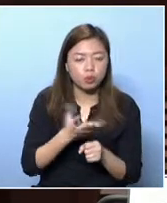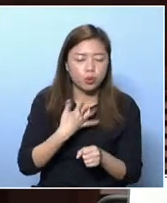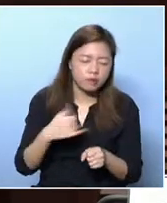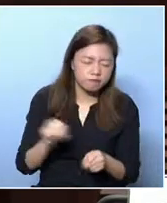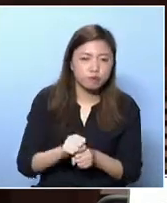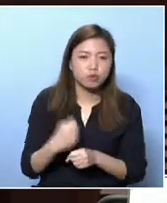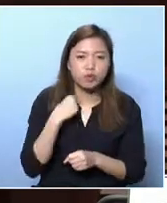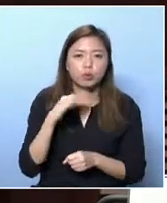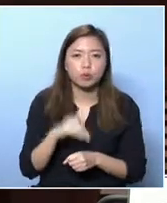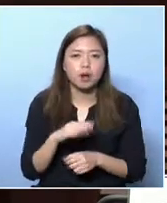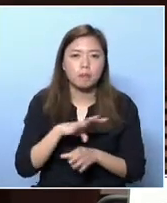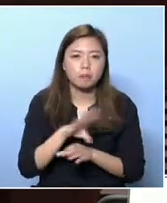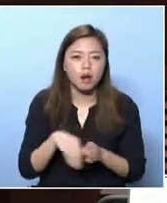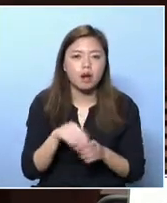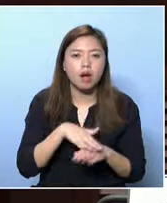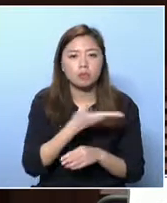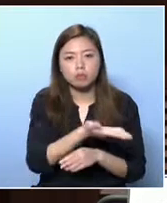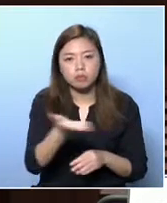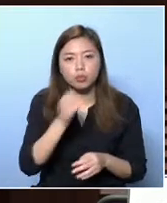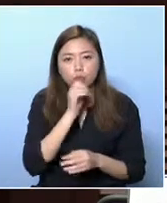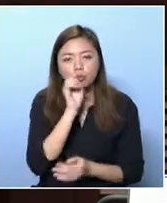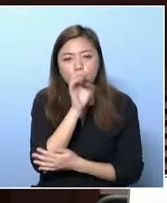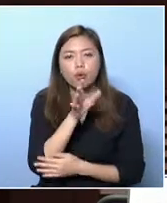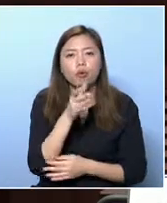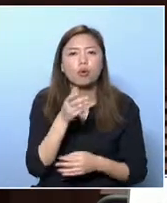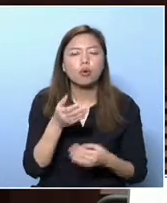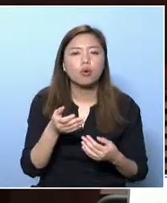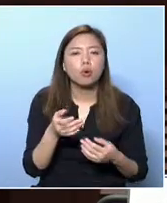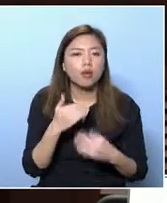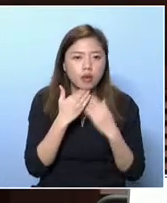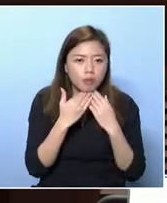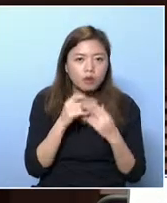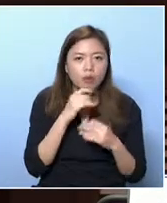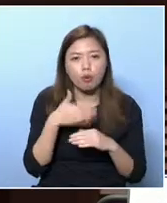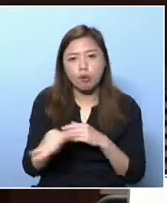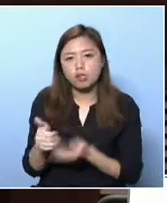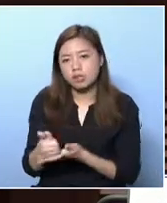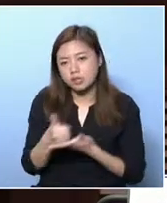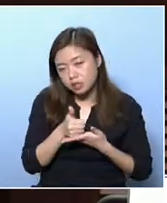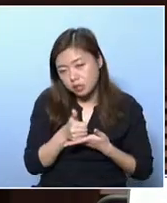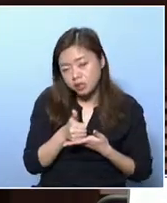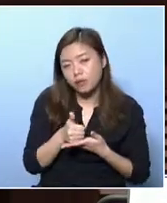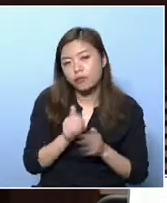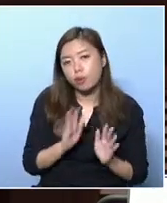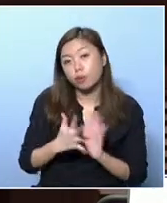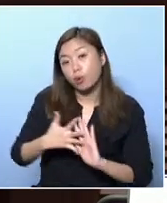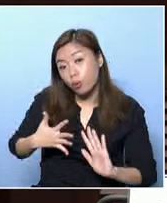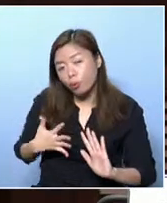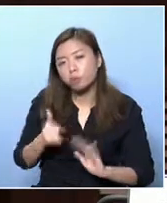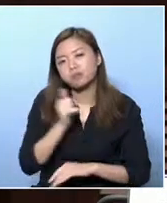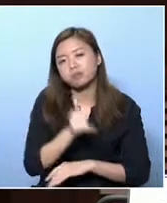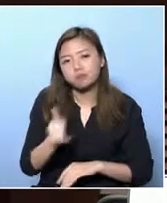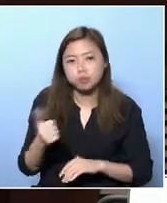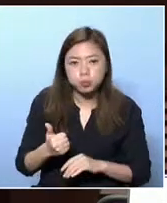going to strengthen our work in this regard on a number of fronts. For example, the proposed